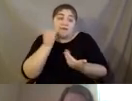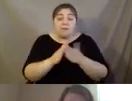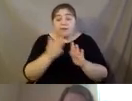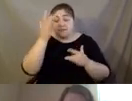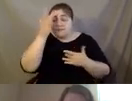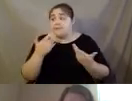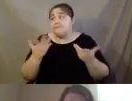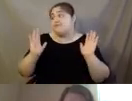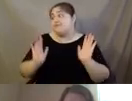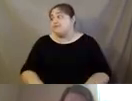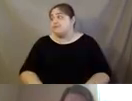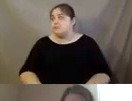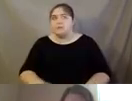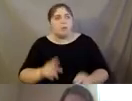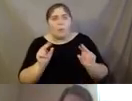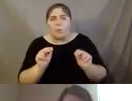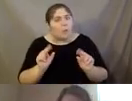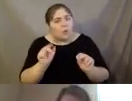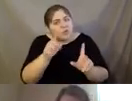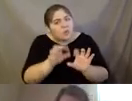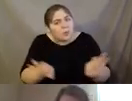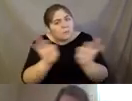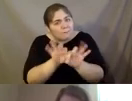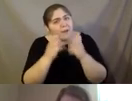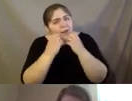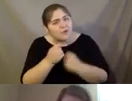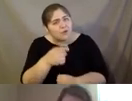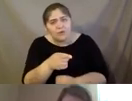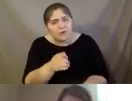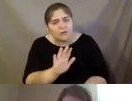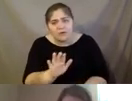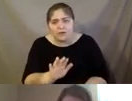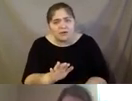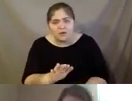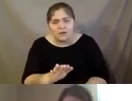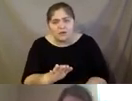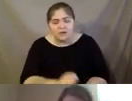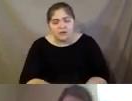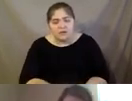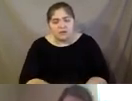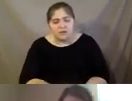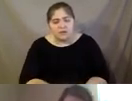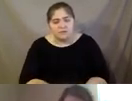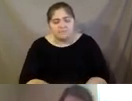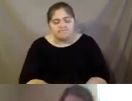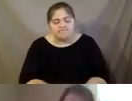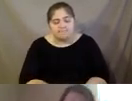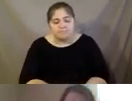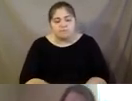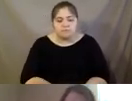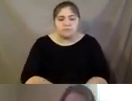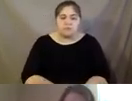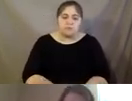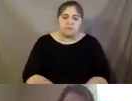like, no, you matter. Like, you, you know, like, um, so I, um,